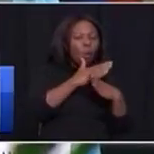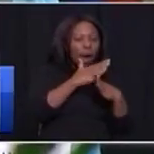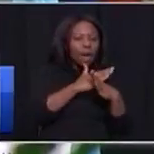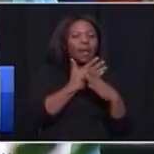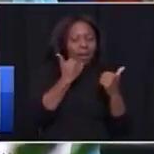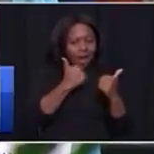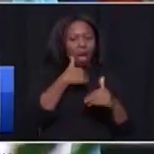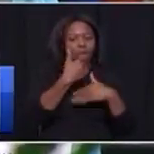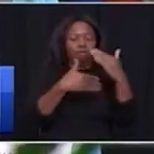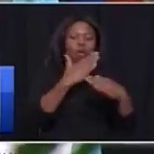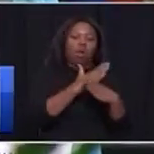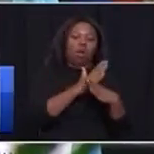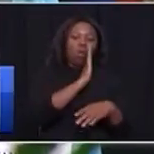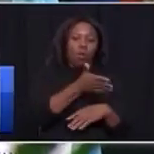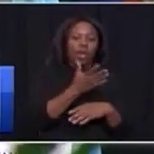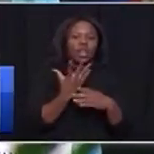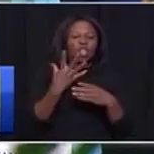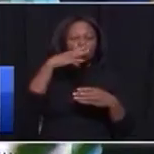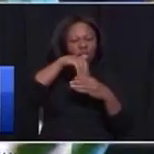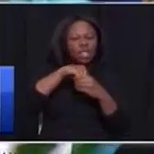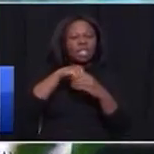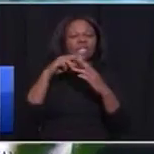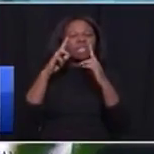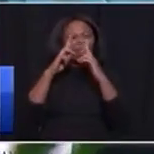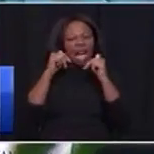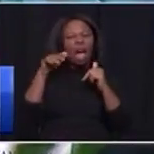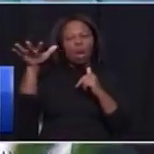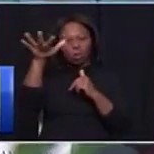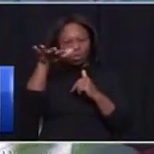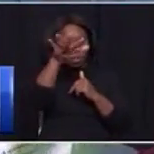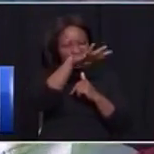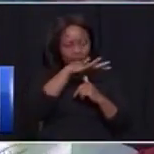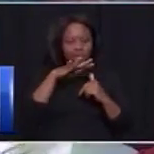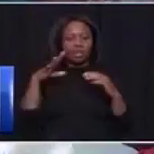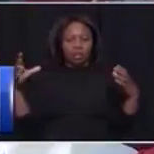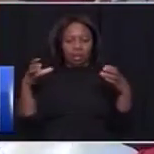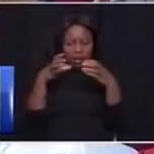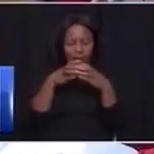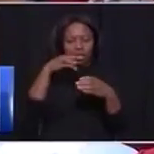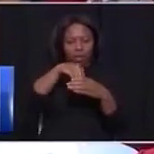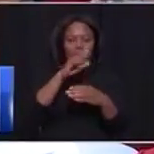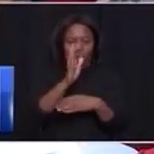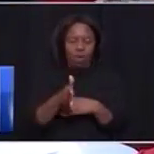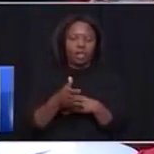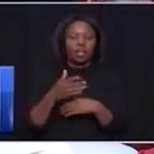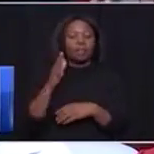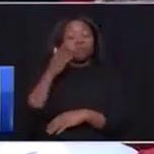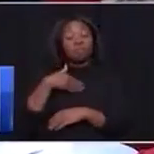West Rand, including the decaying towns in those regions. Madam Speaker,